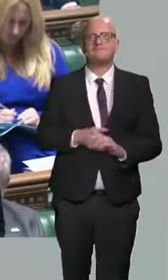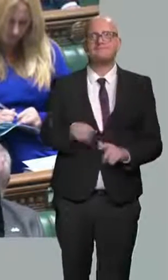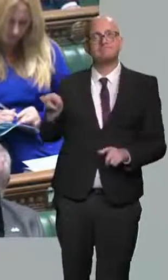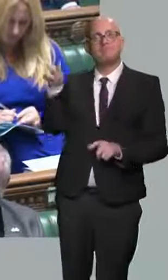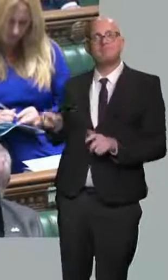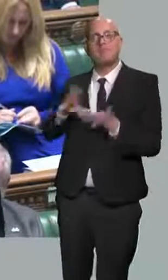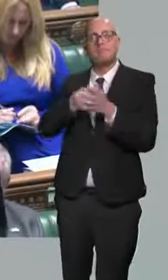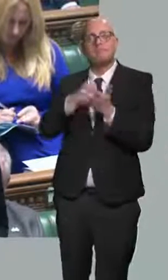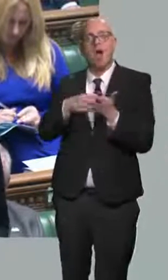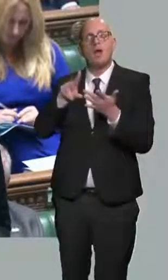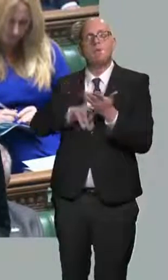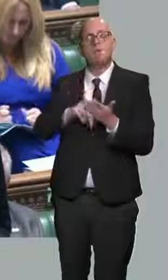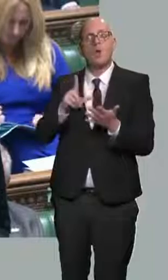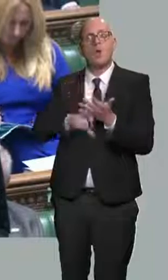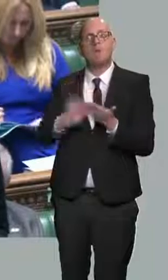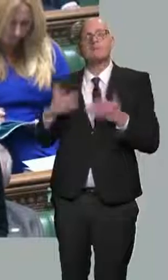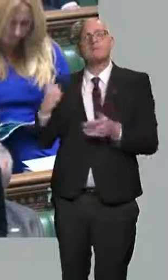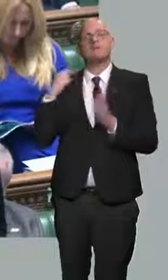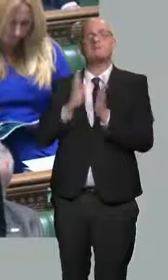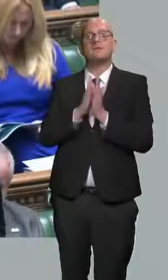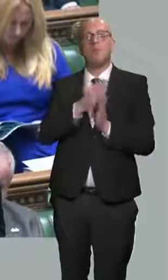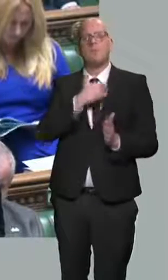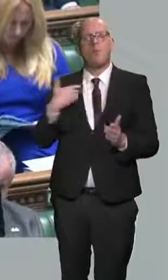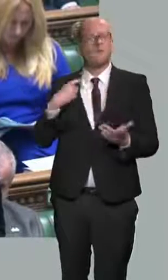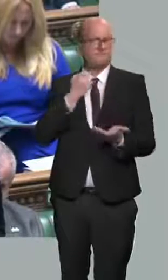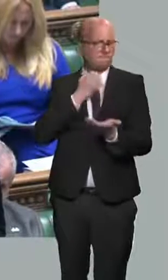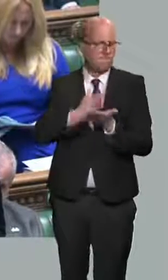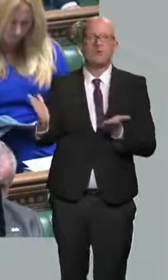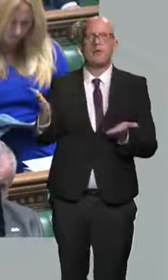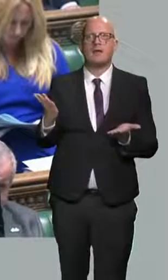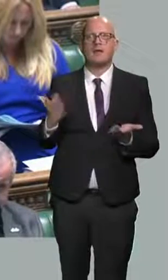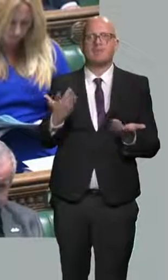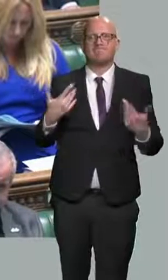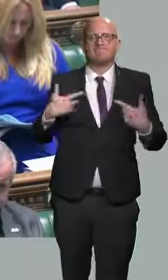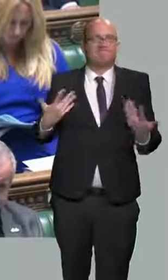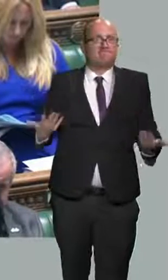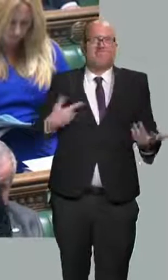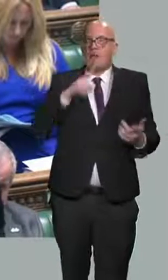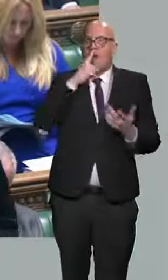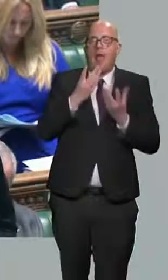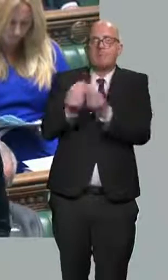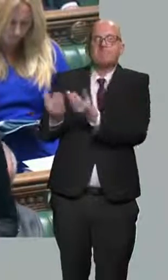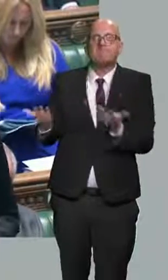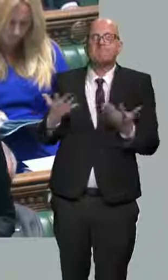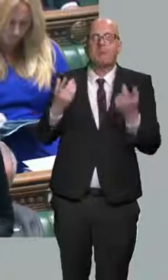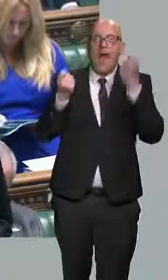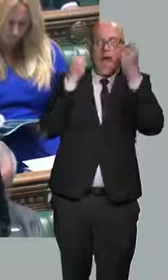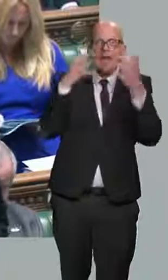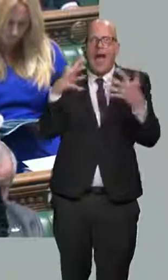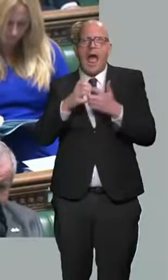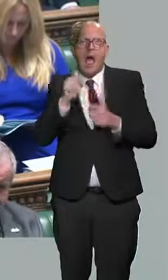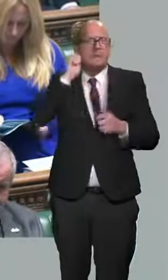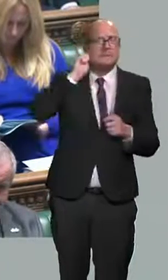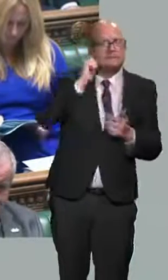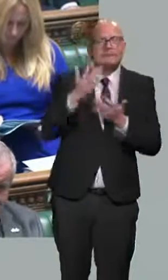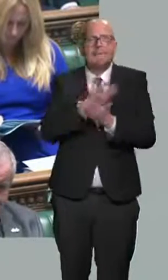warning on Sunday morning. He says, as the money-saving expert who been known for this, I am virtually out of tools to help people now. He said, while watching this, that his head